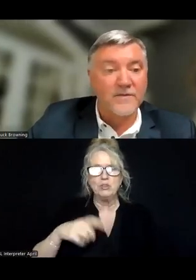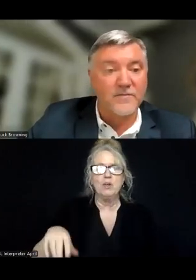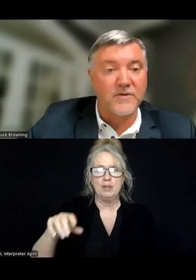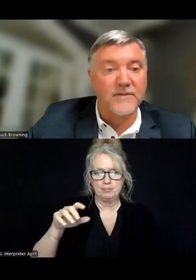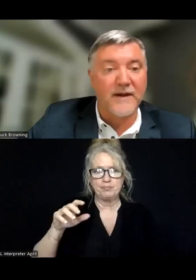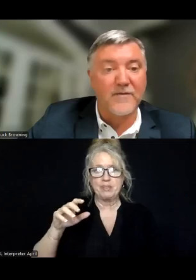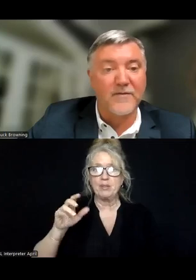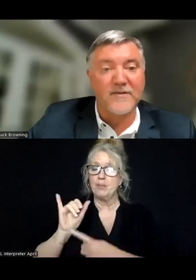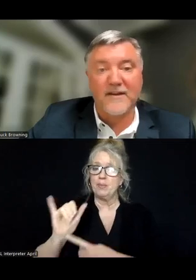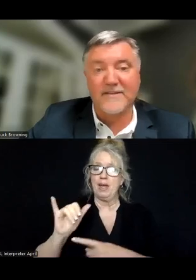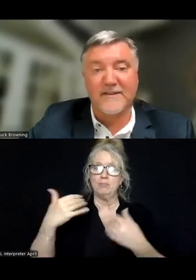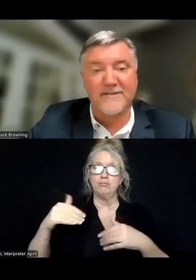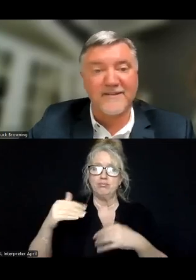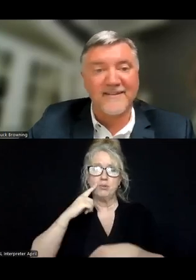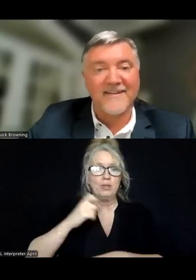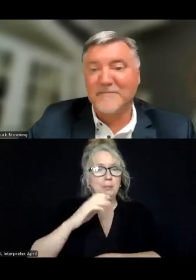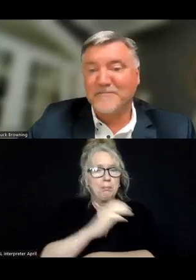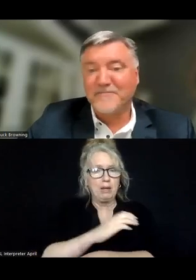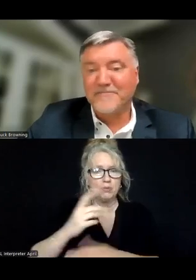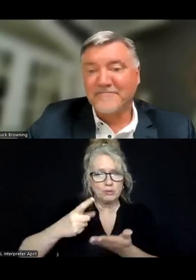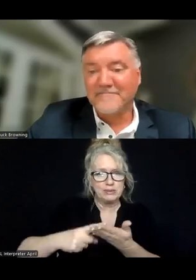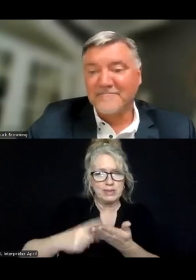That was a really powerful discussion.